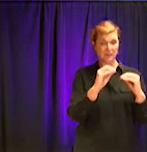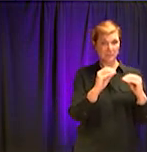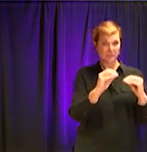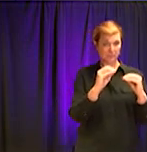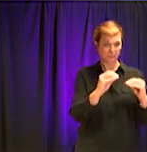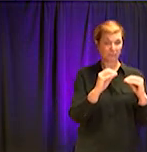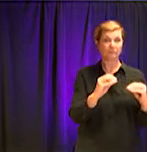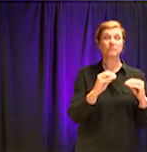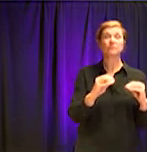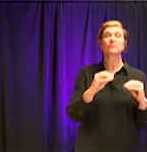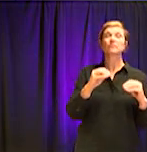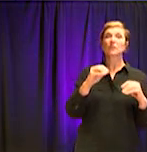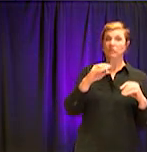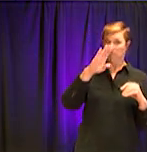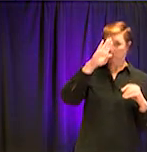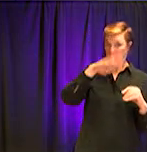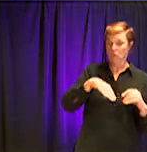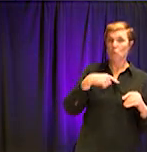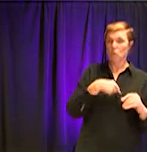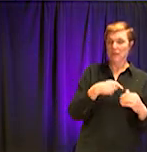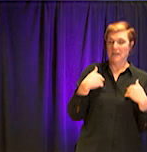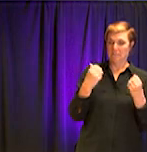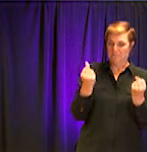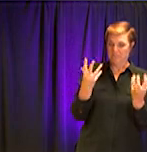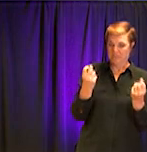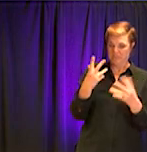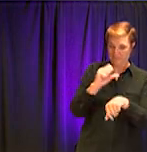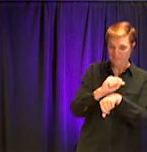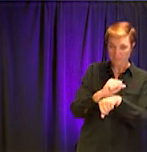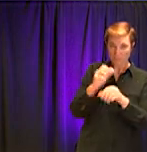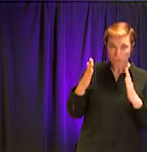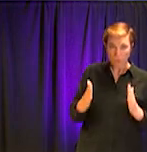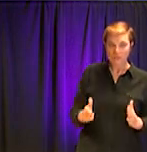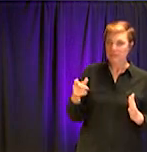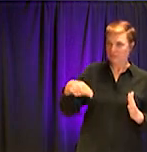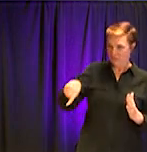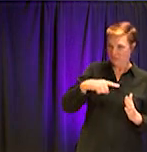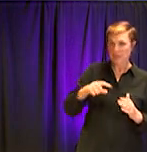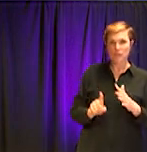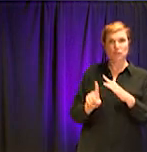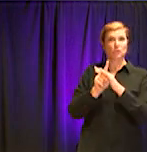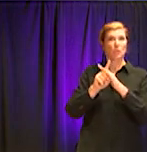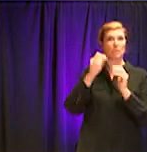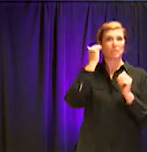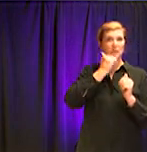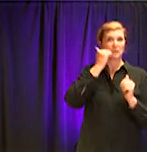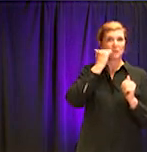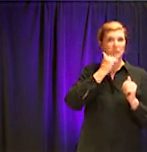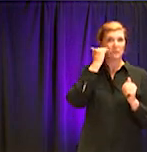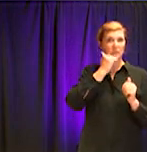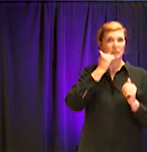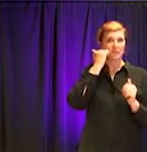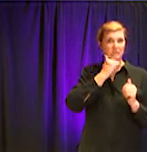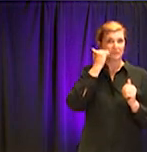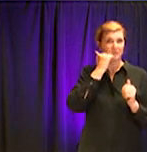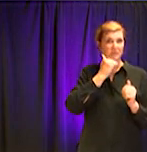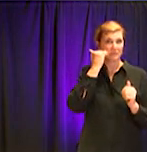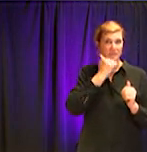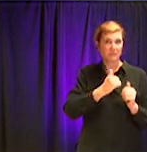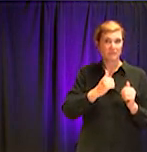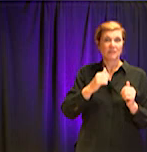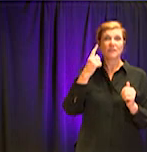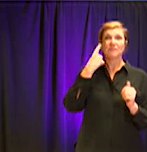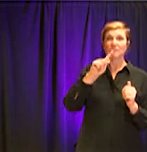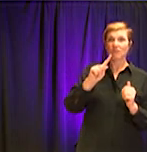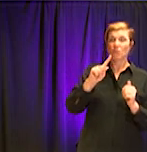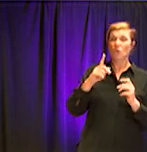that there is a cadre of employees that are showing up every day, exercising Dr. Ford physical distancing, and